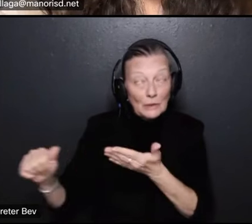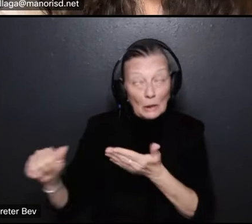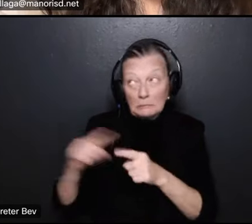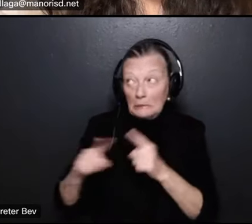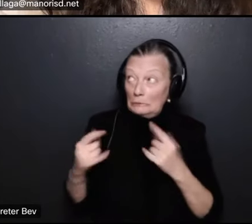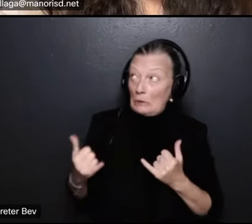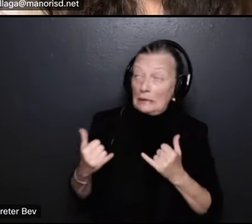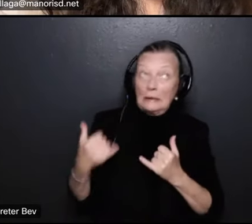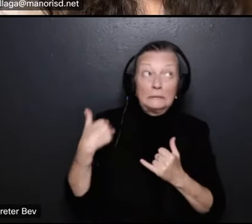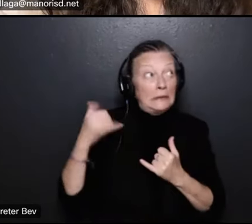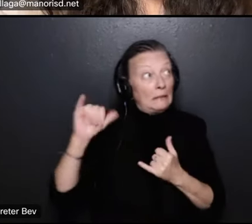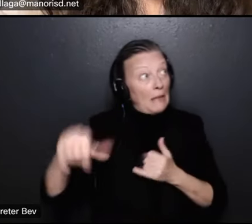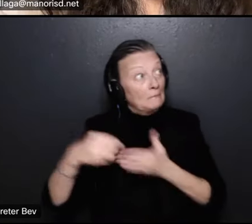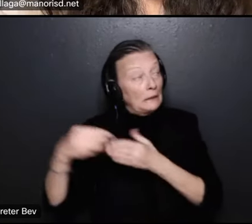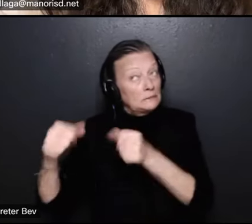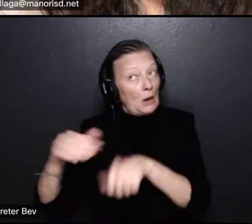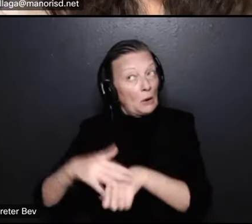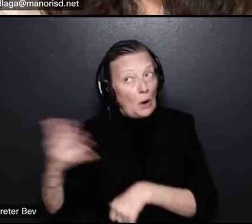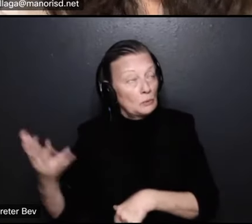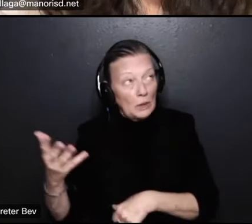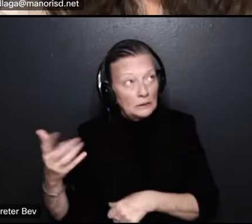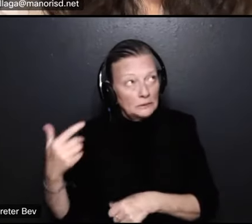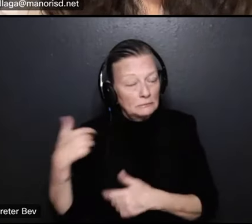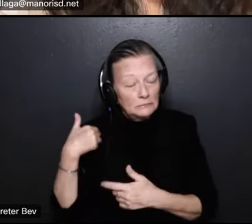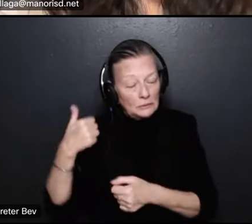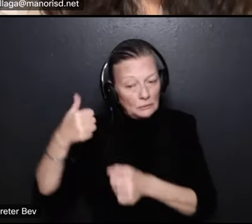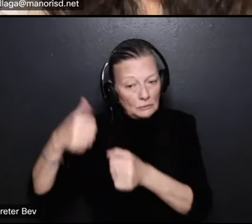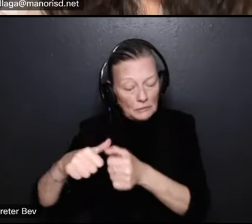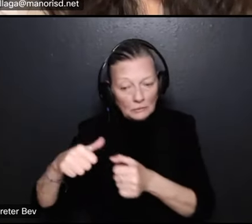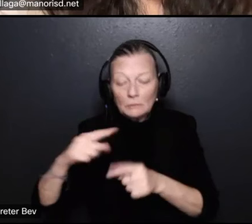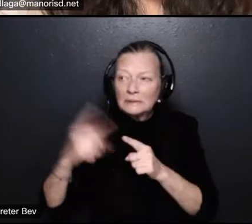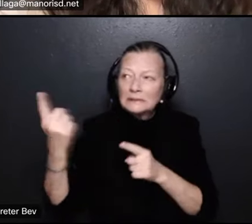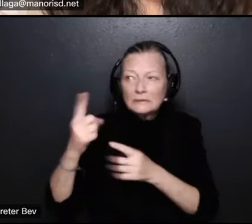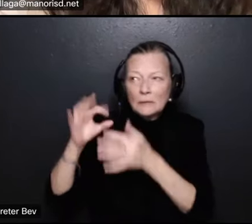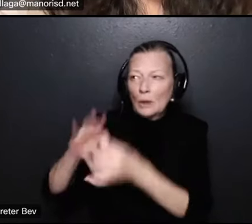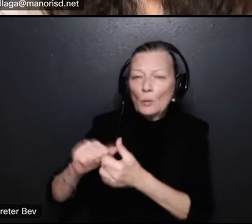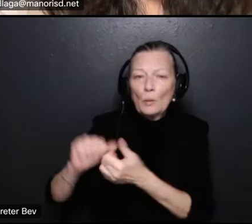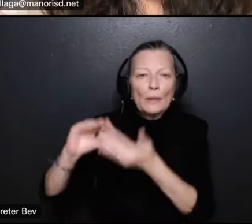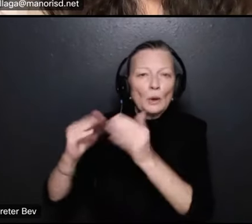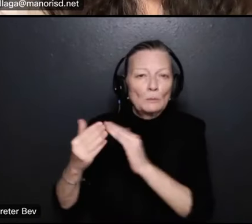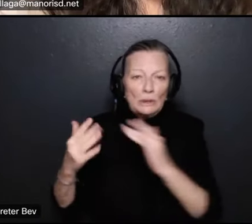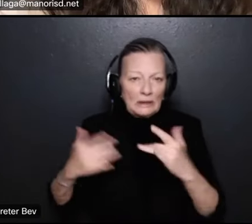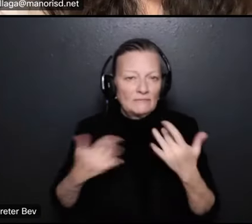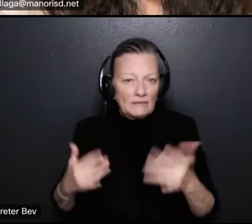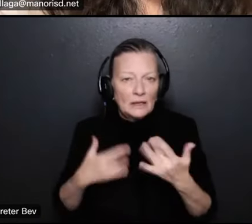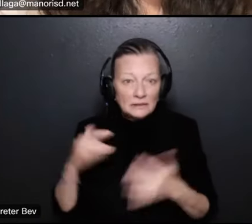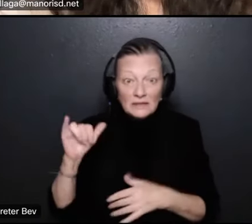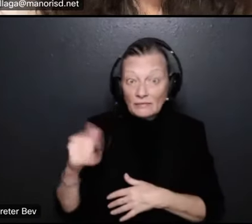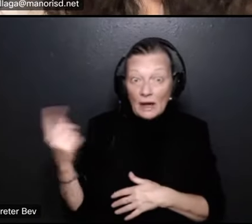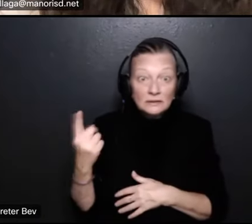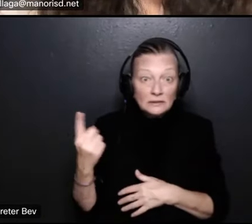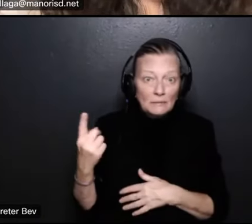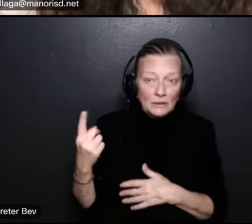my head what that money was spent on i just know it was spent on something having to do with community events and that's certainly something we can get